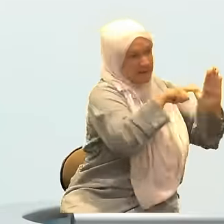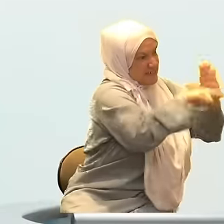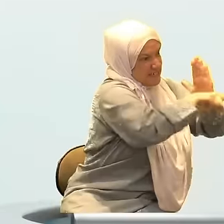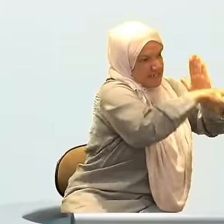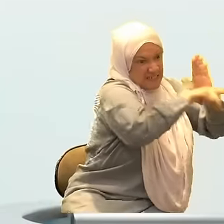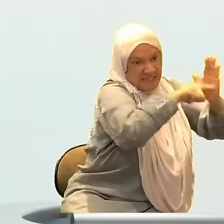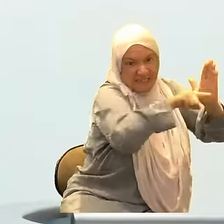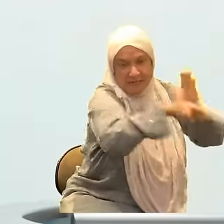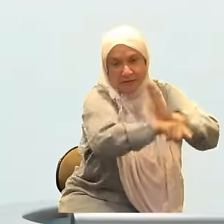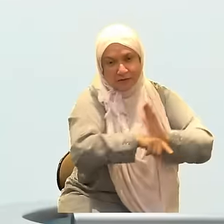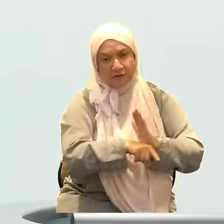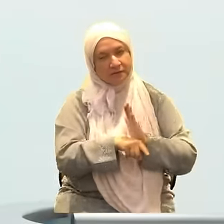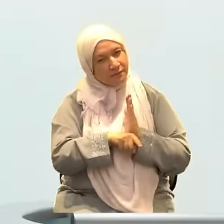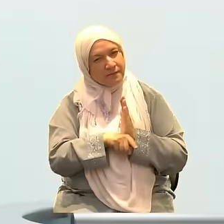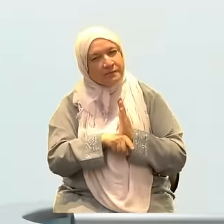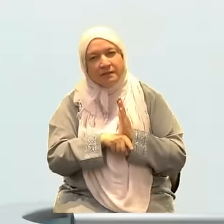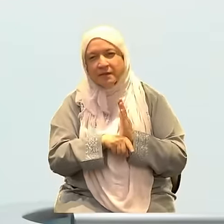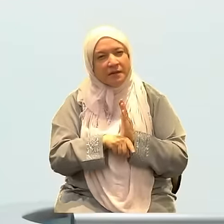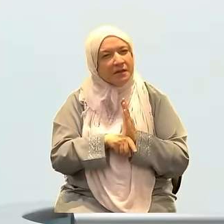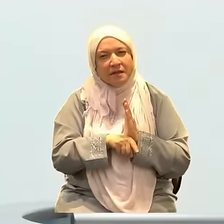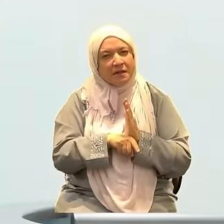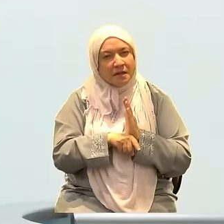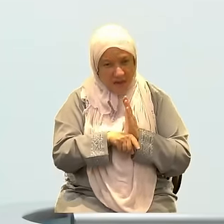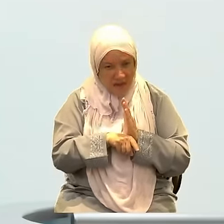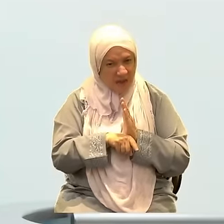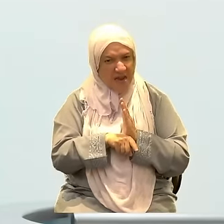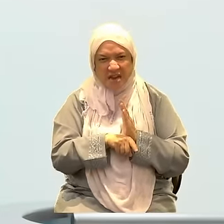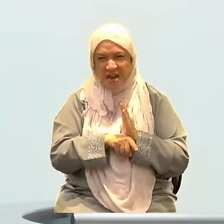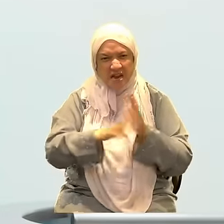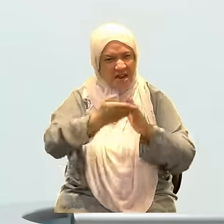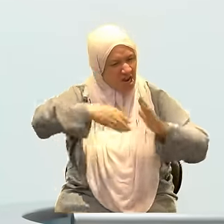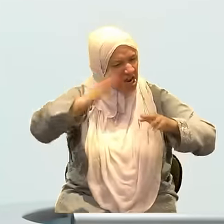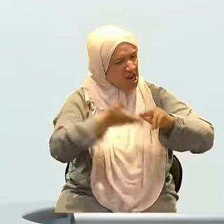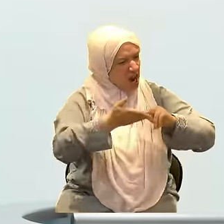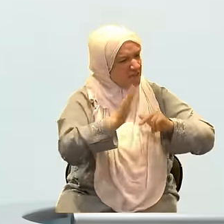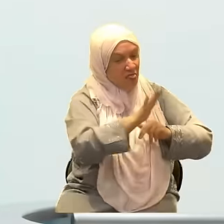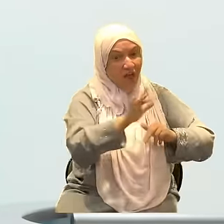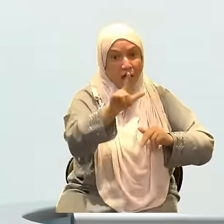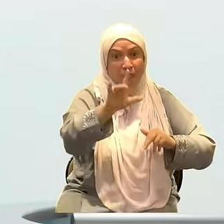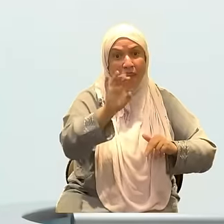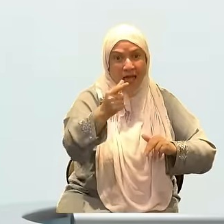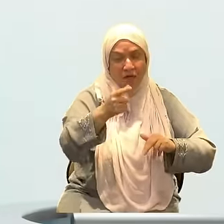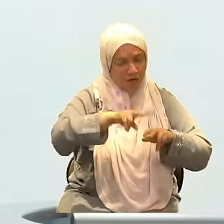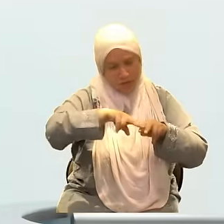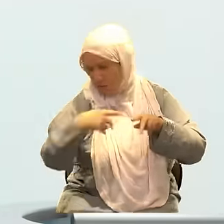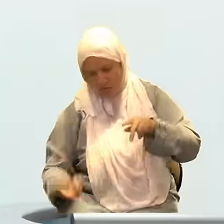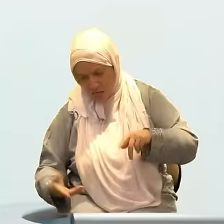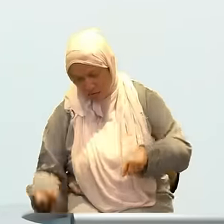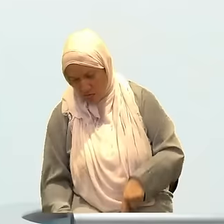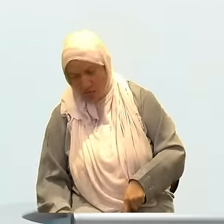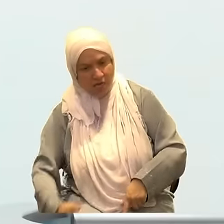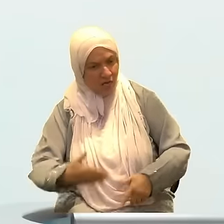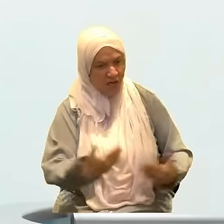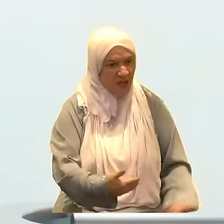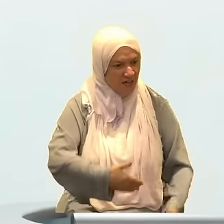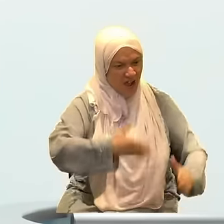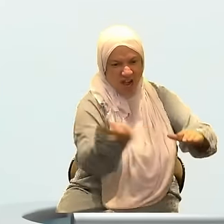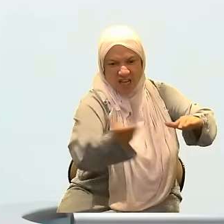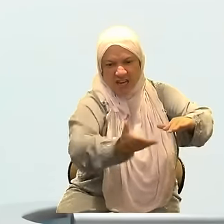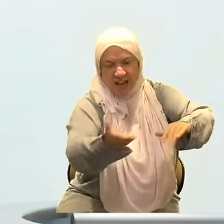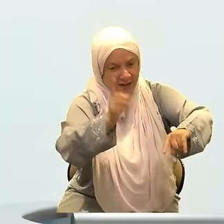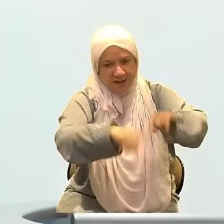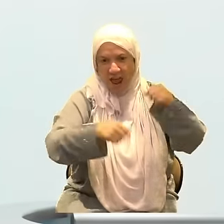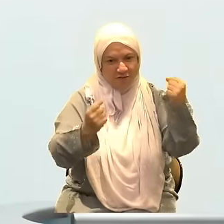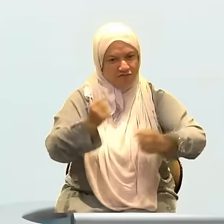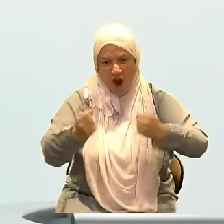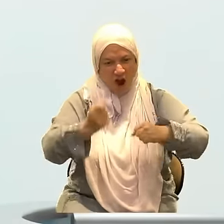brutalized over a wall. That's ghafla. It is sinful for you to look at that and say, not my